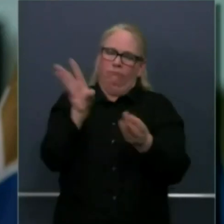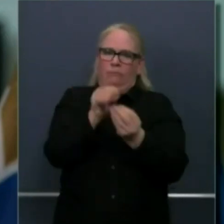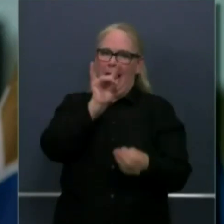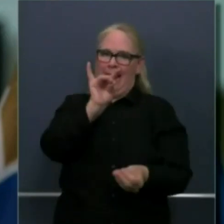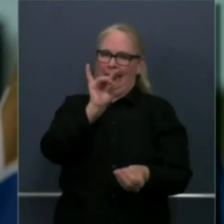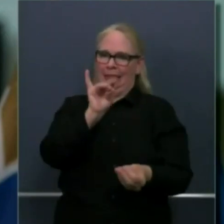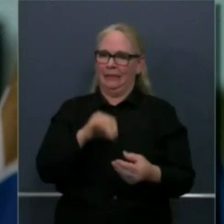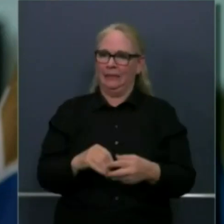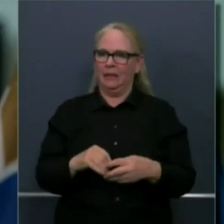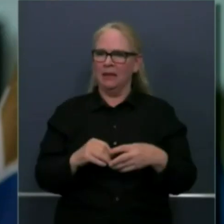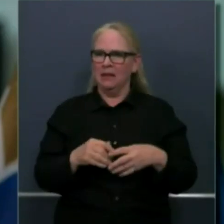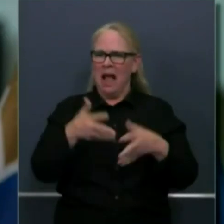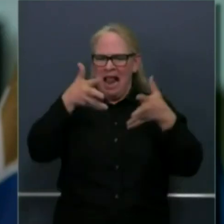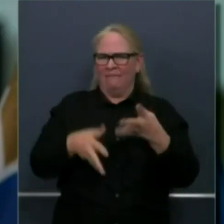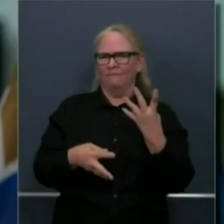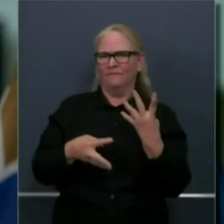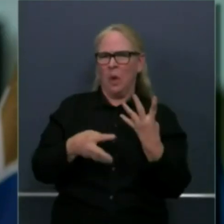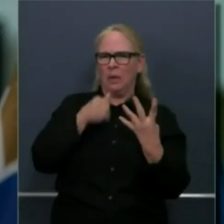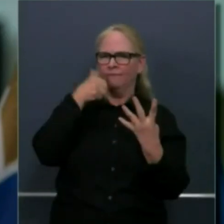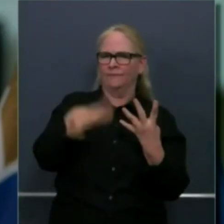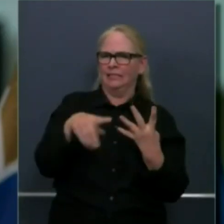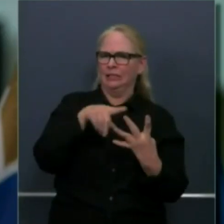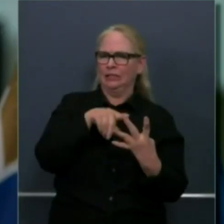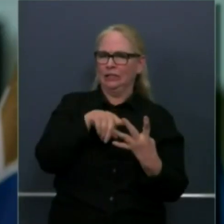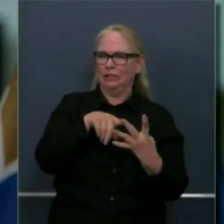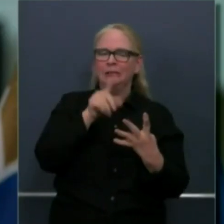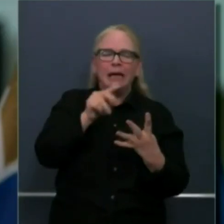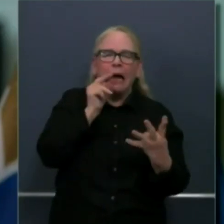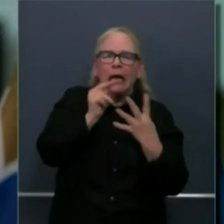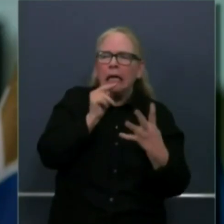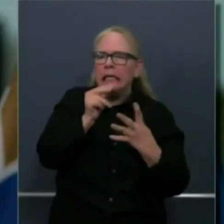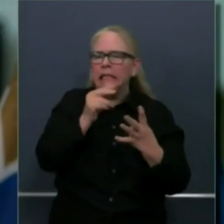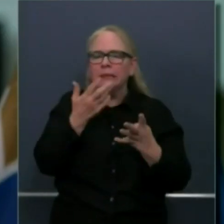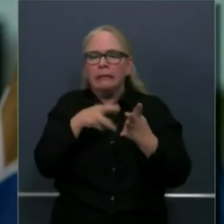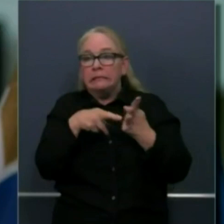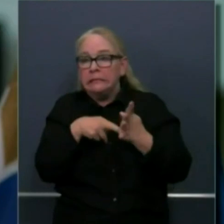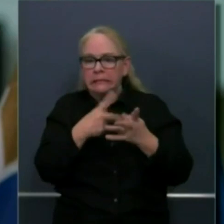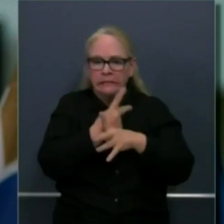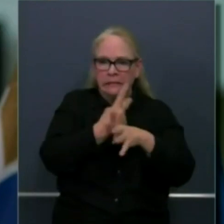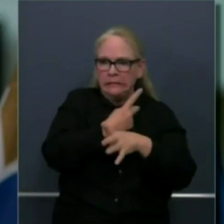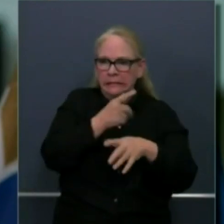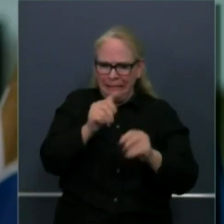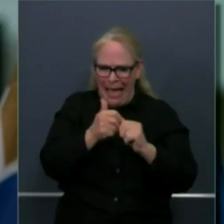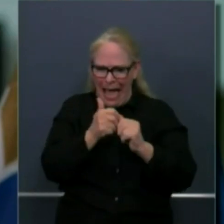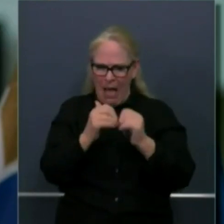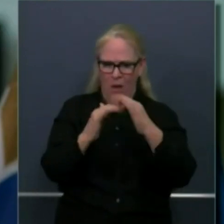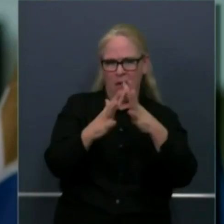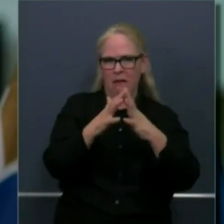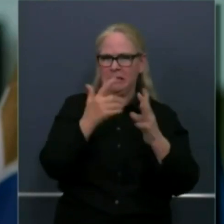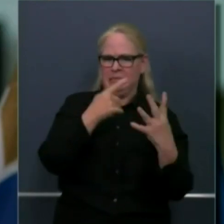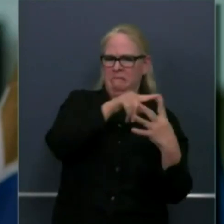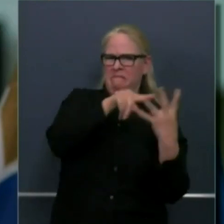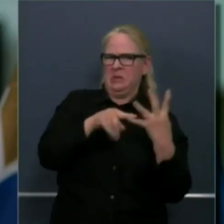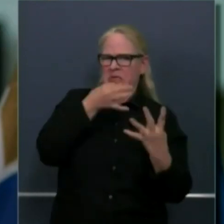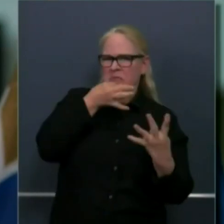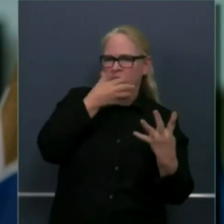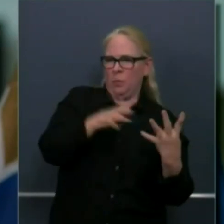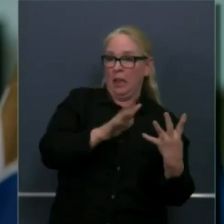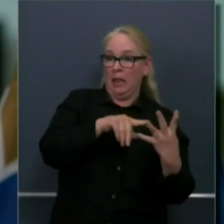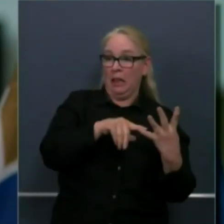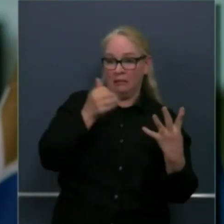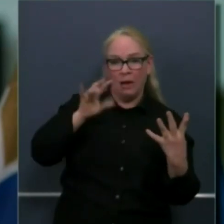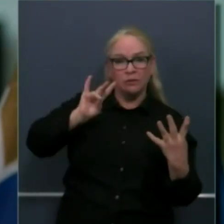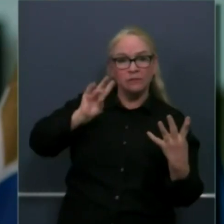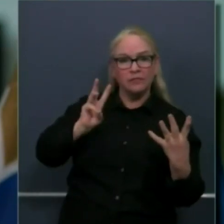site negotiation that has extended a little bit longer but substantial development in terms of those